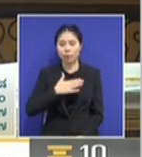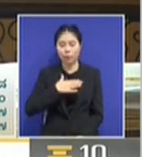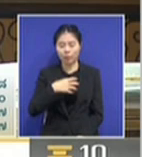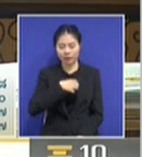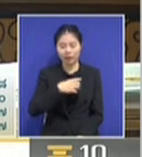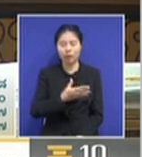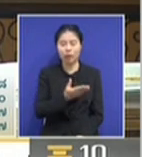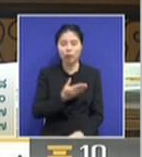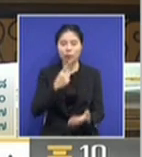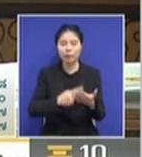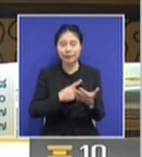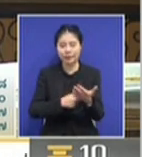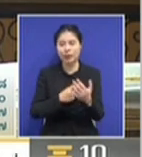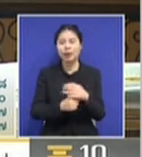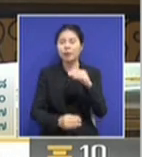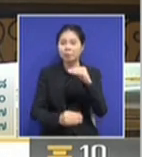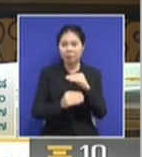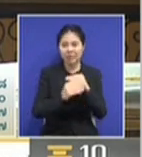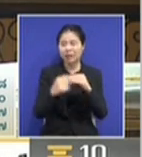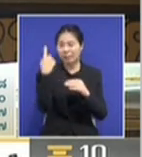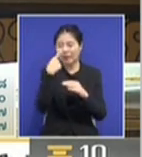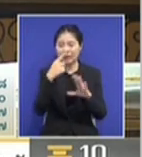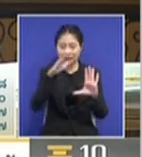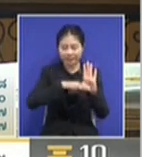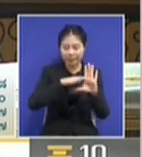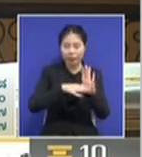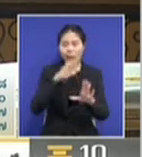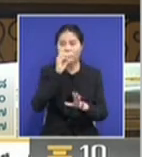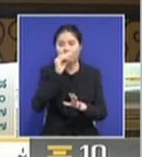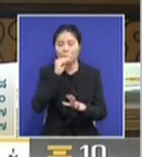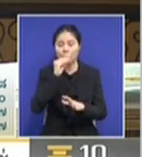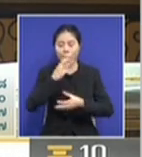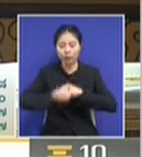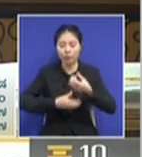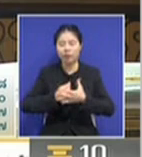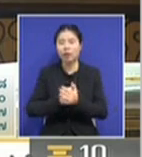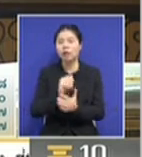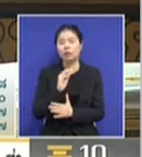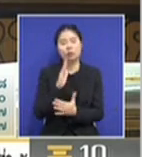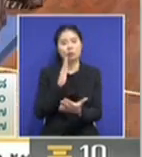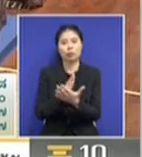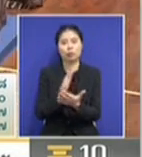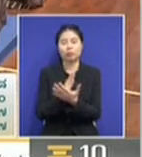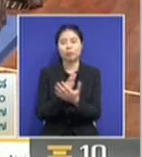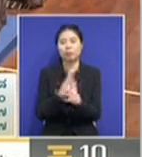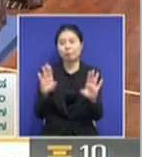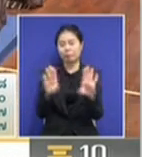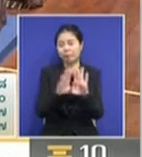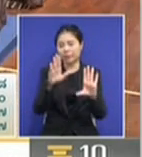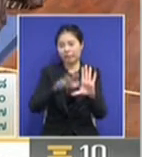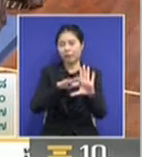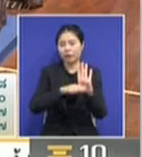But the idea was shot down in the end. there was no session for these two candidates to present their views.